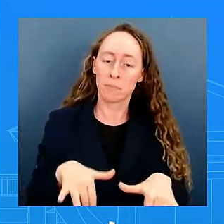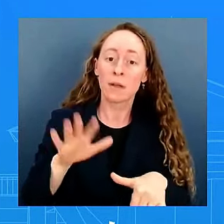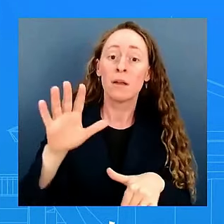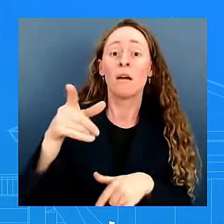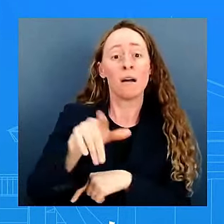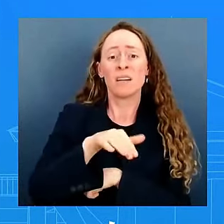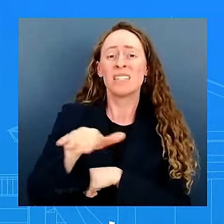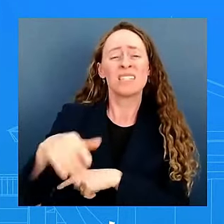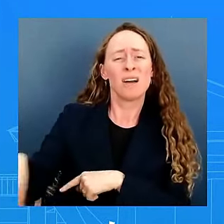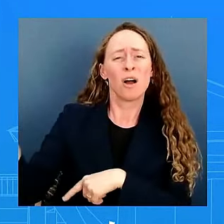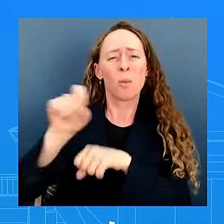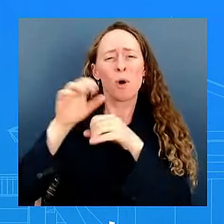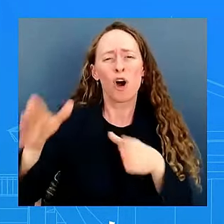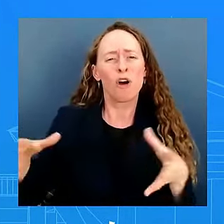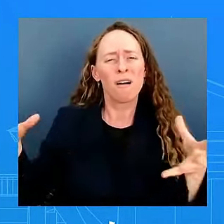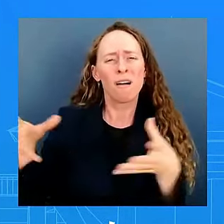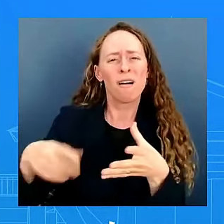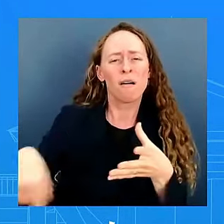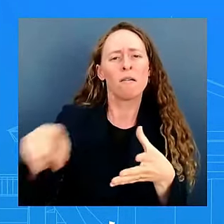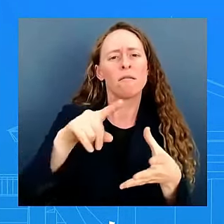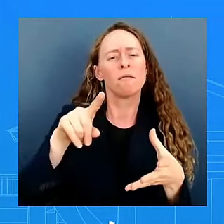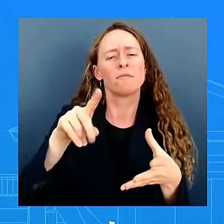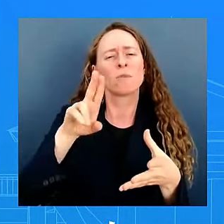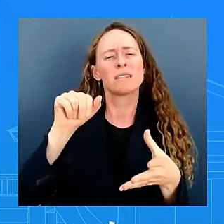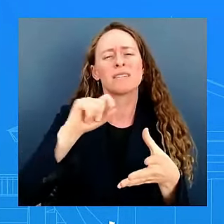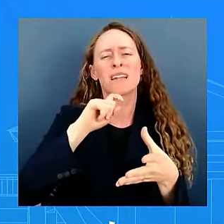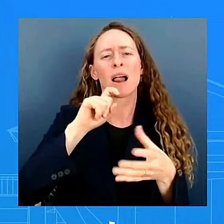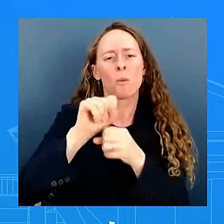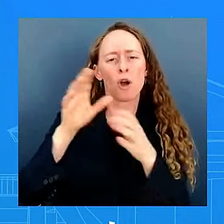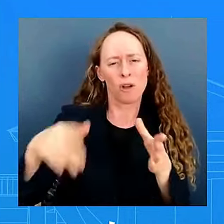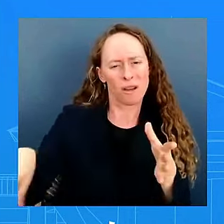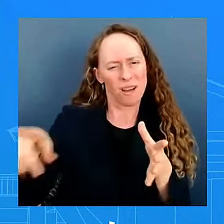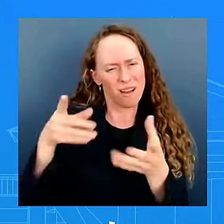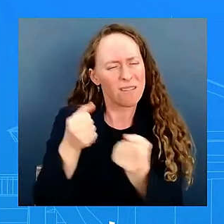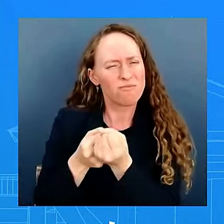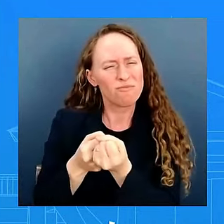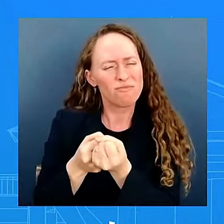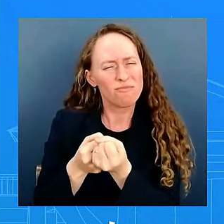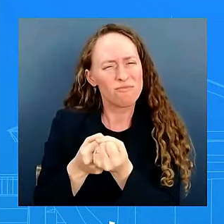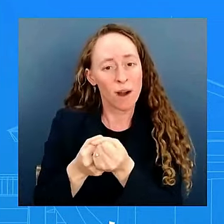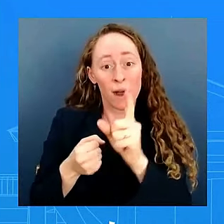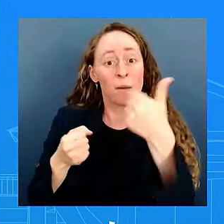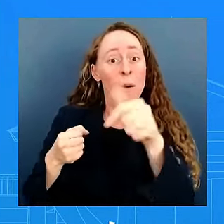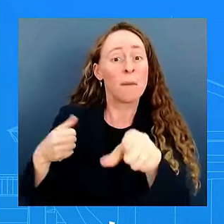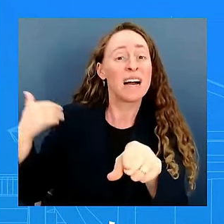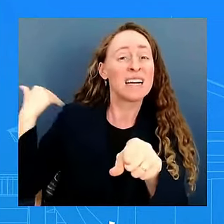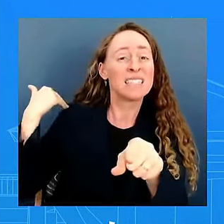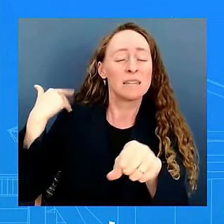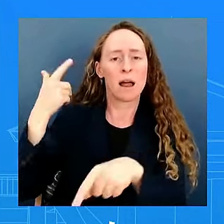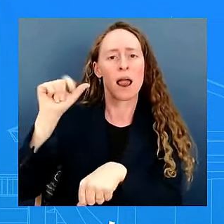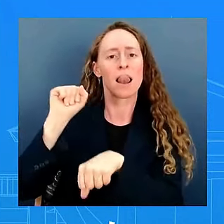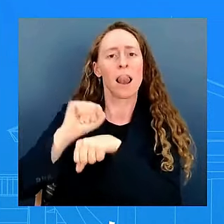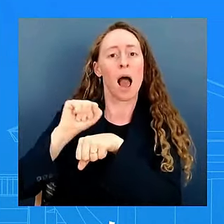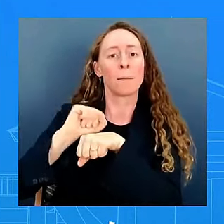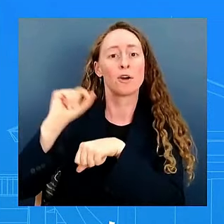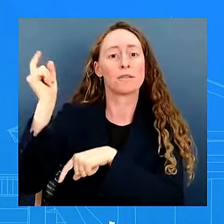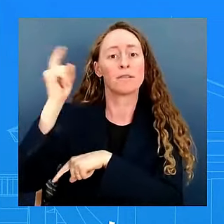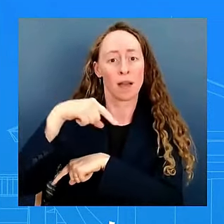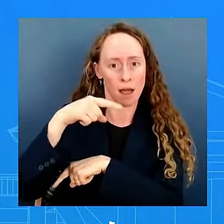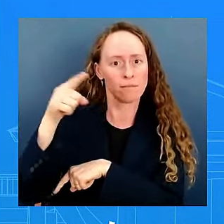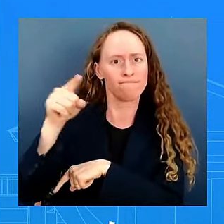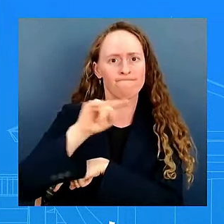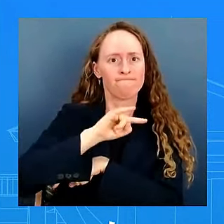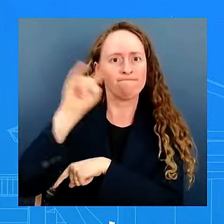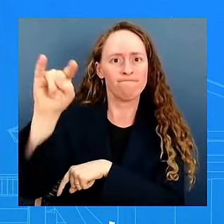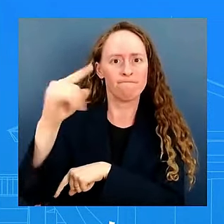and he meant that you remember when he was on labor day he was in pennsylvania and said that the vice president said that as well or